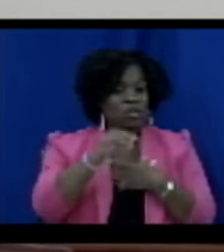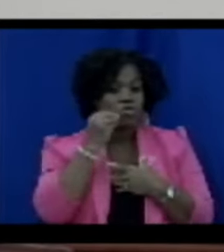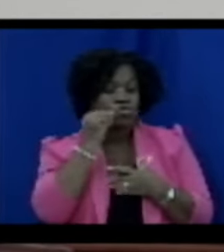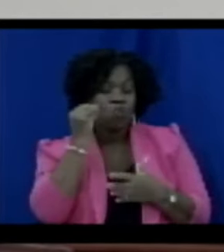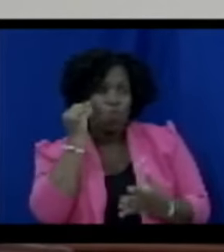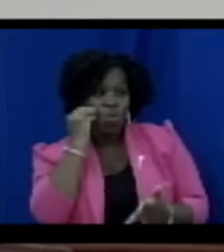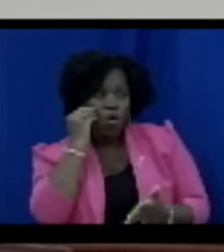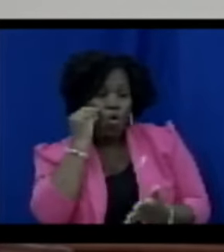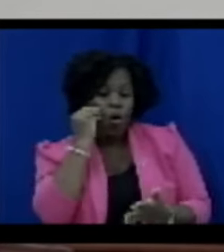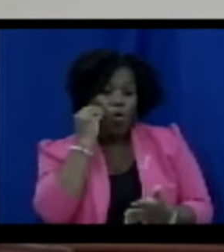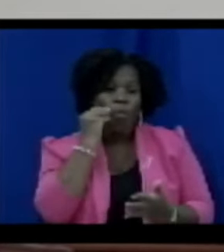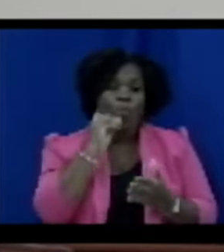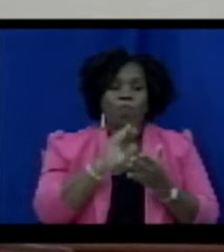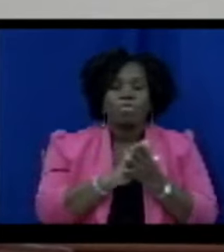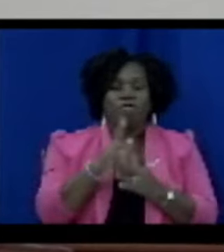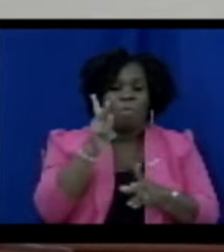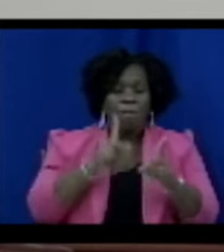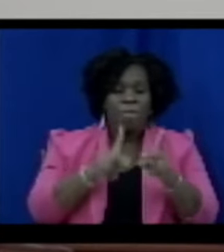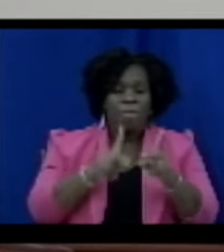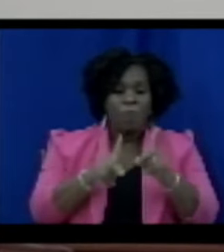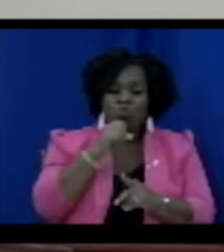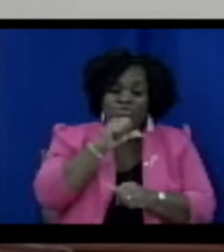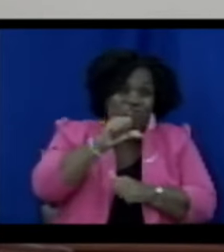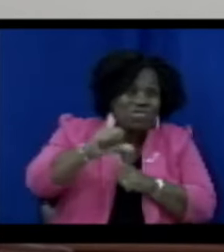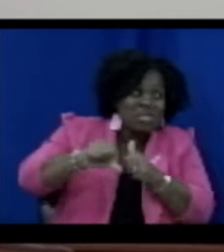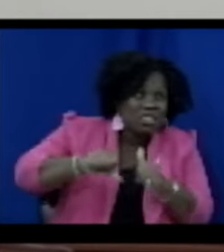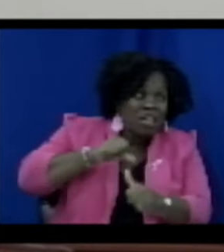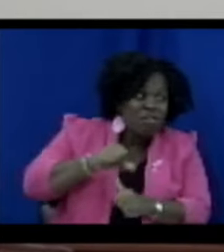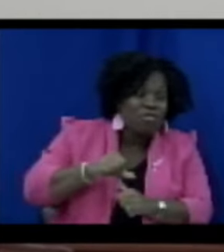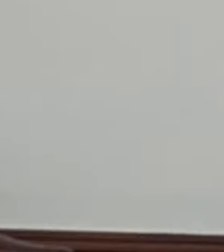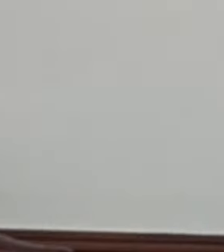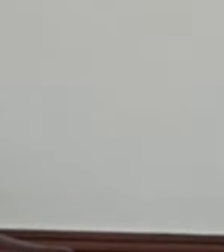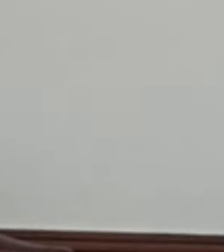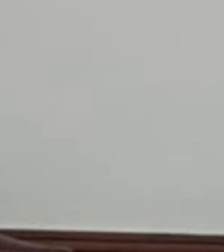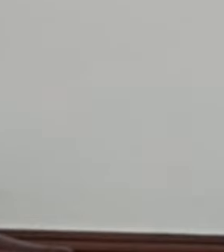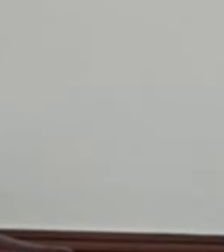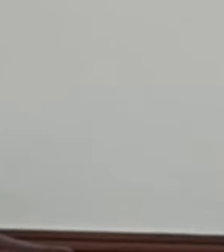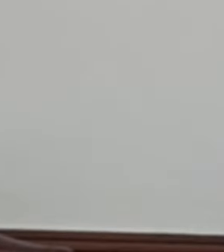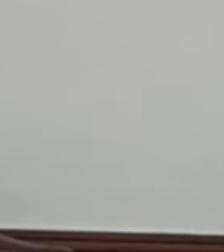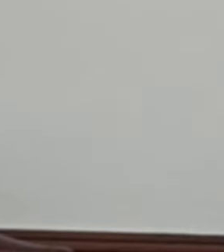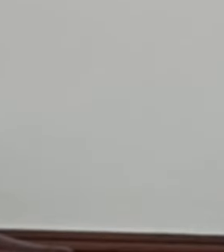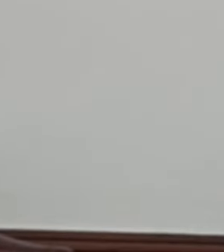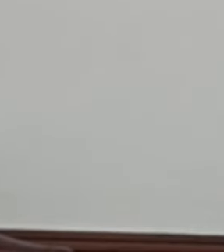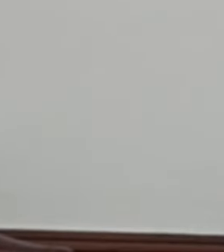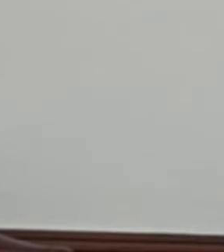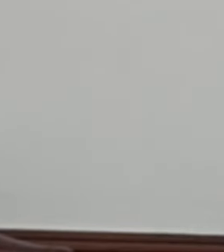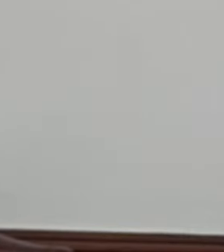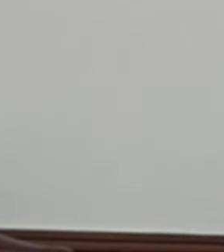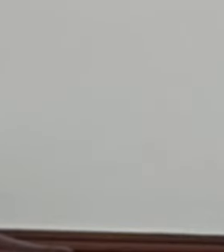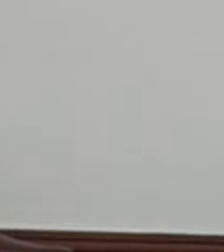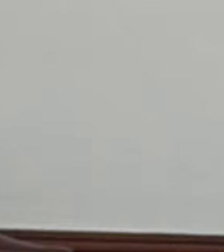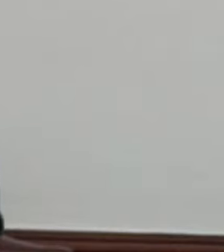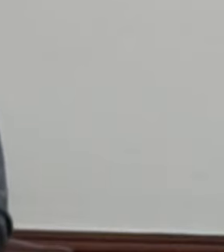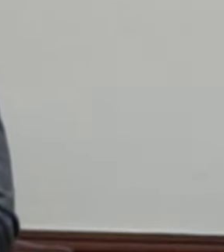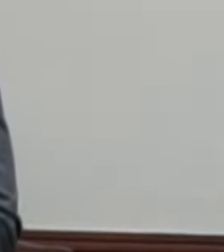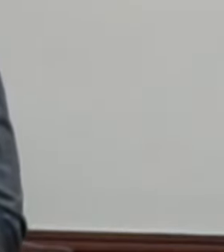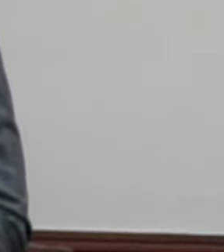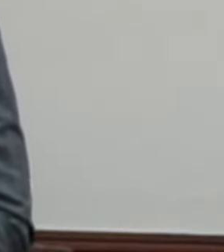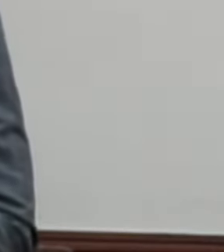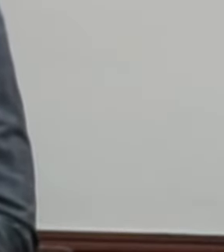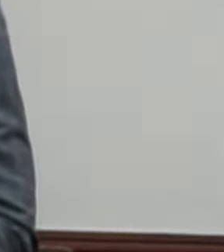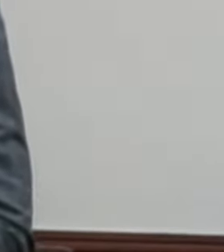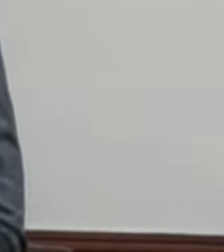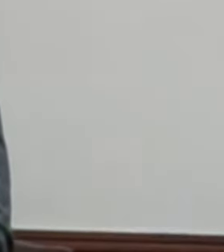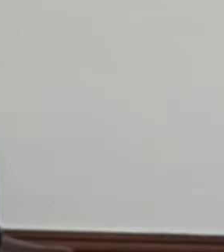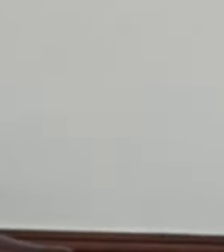who suffered domestic violence do not have to go to the high court anymore. A magistrate court can be called